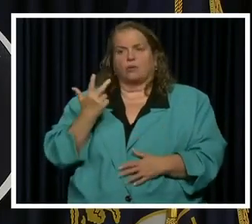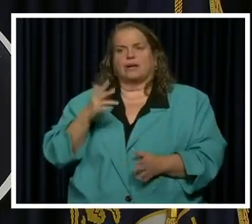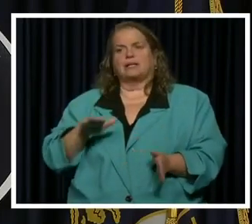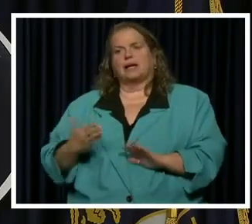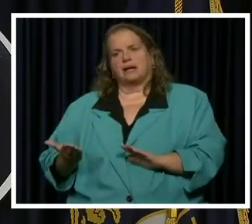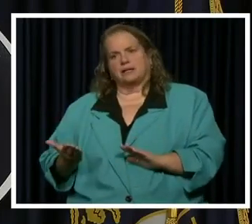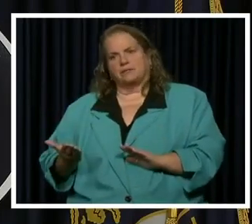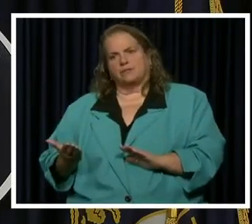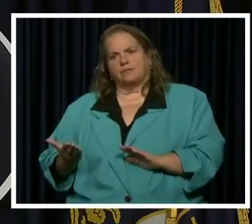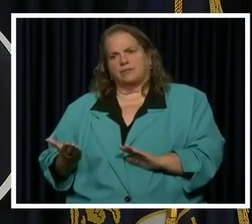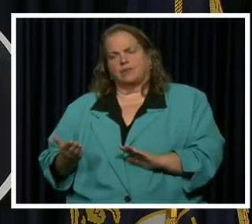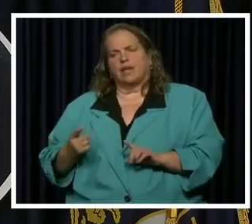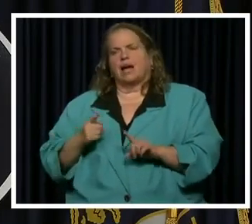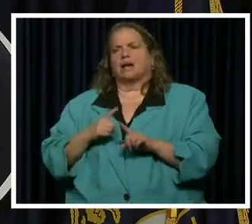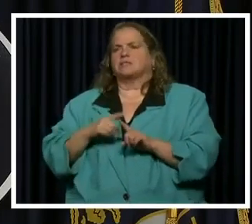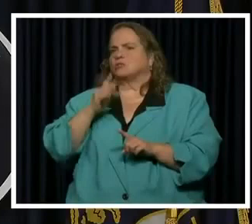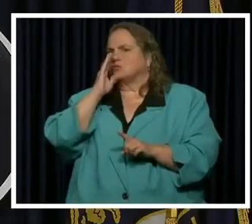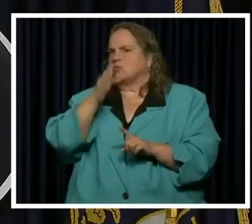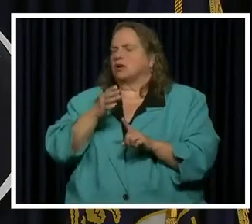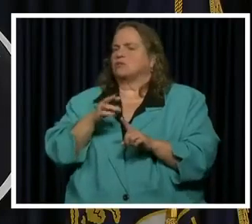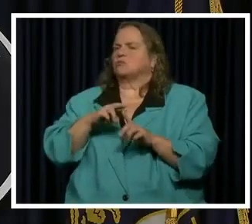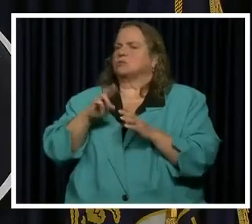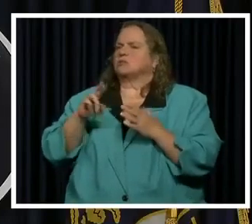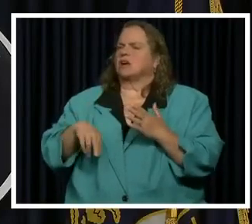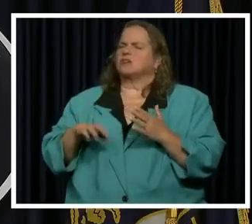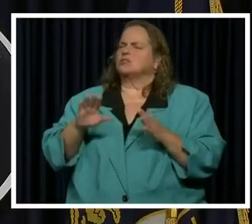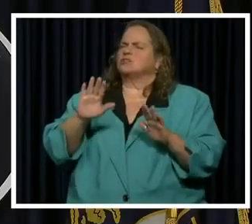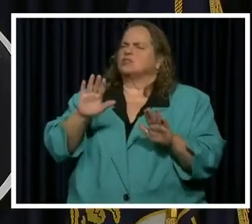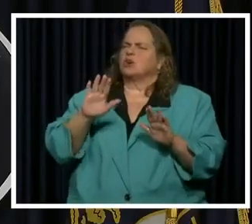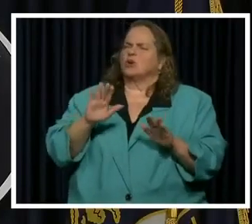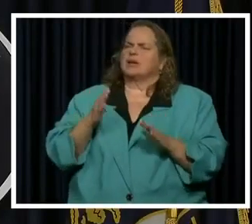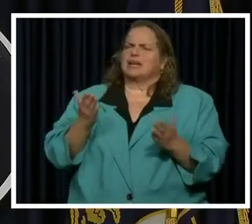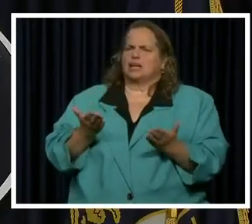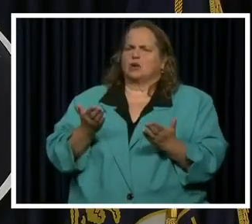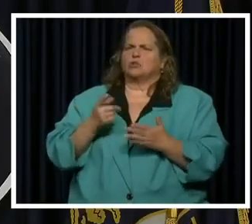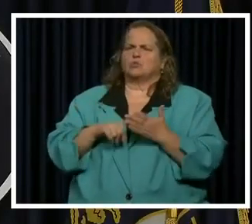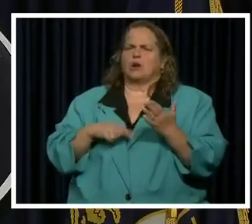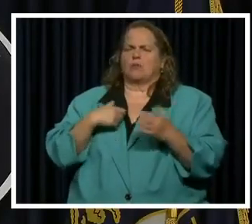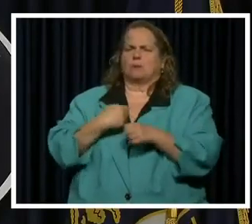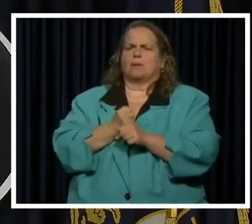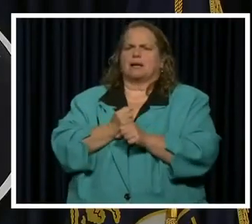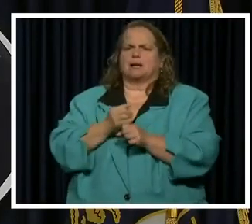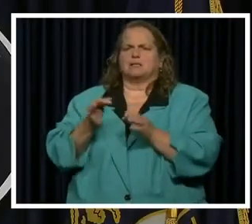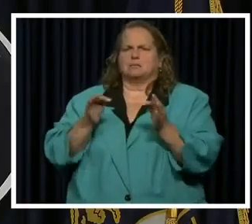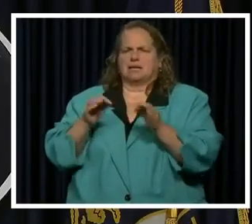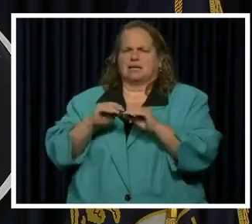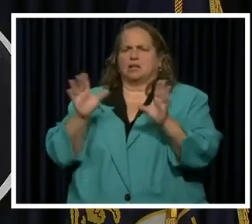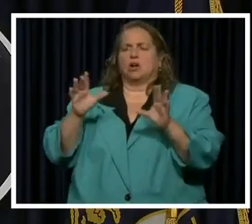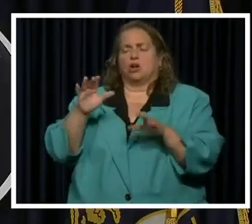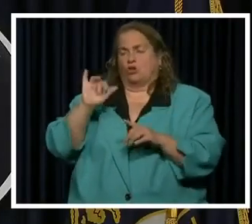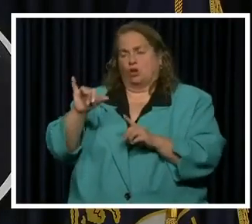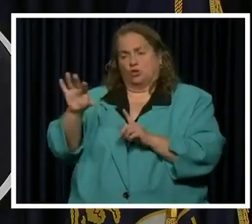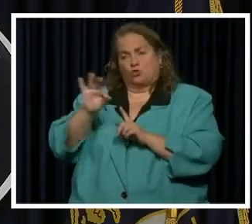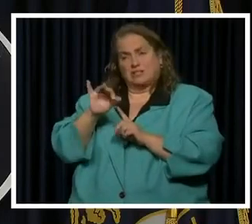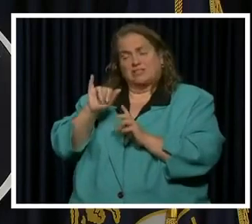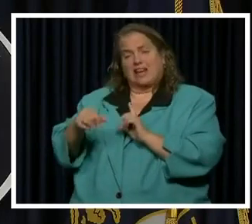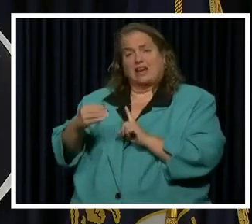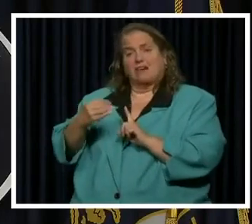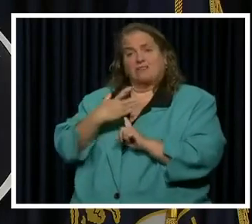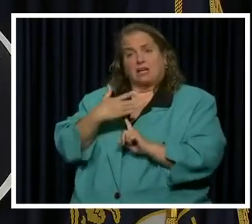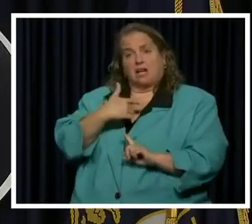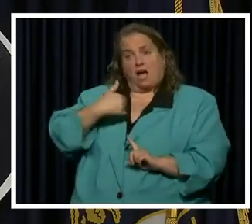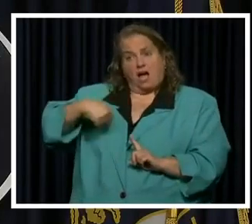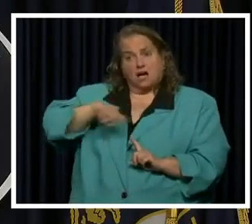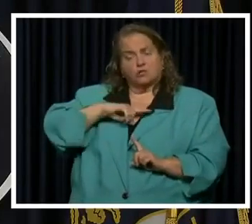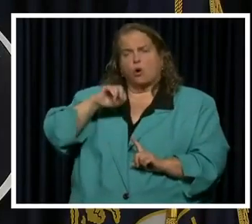as a direct result. But here's the thing. So we can talk about making choices that affect ourselves or we can accept what risk